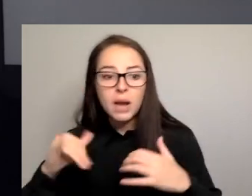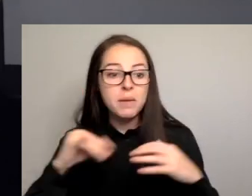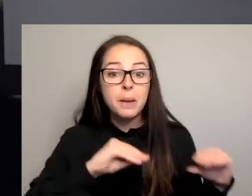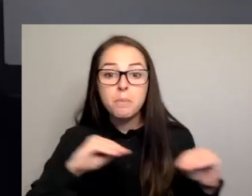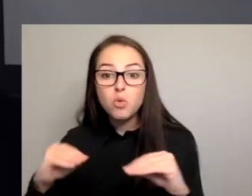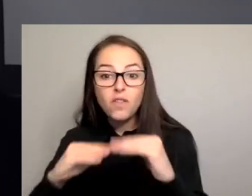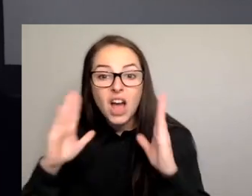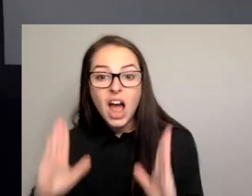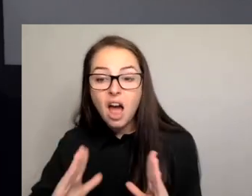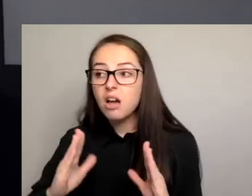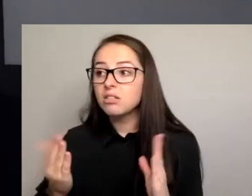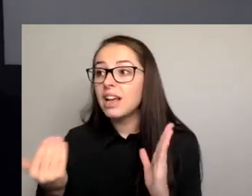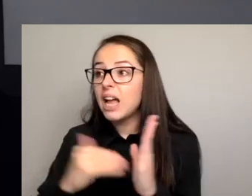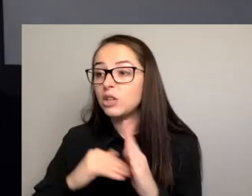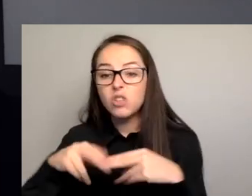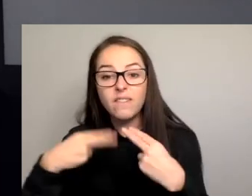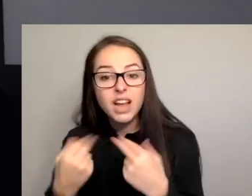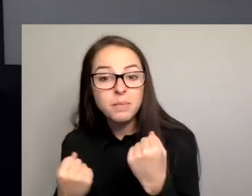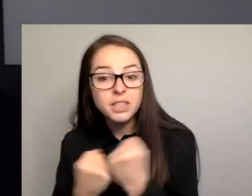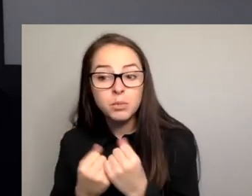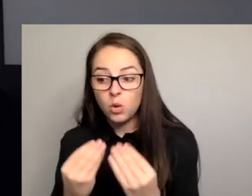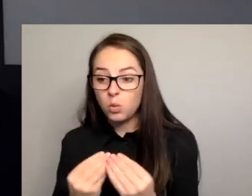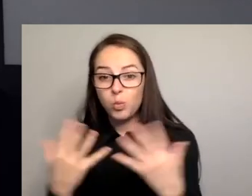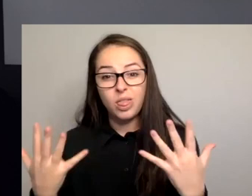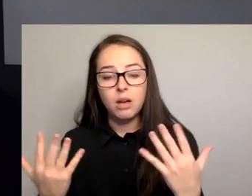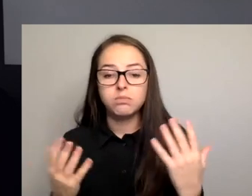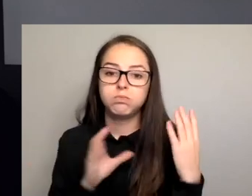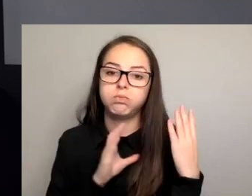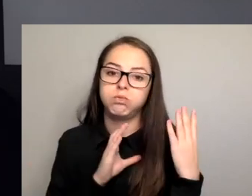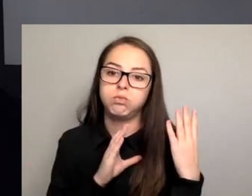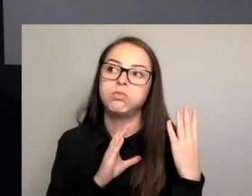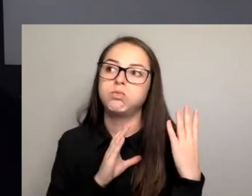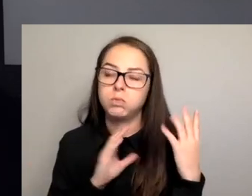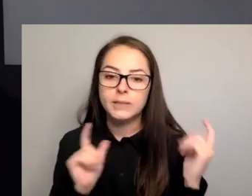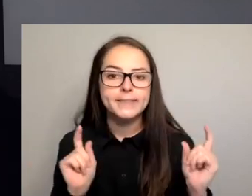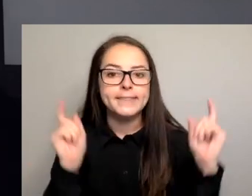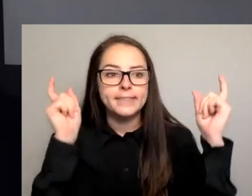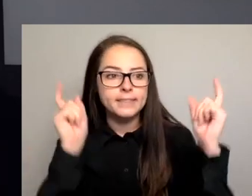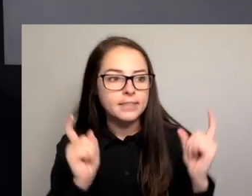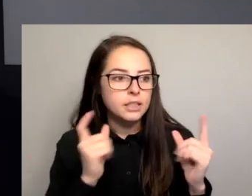seek further family support without the added burden of housing.